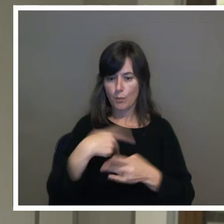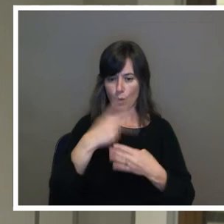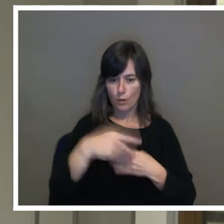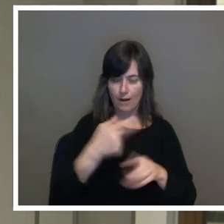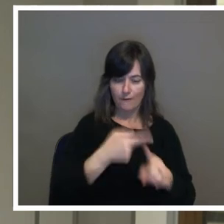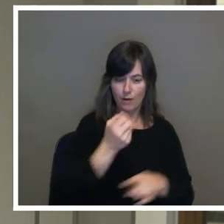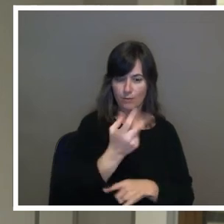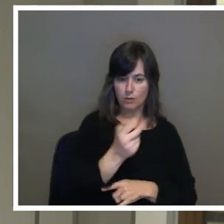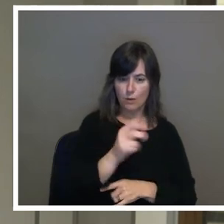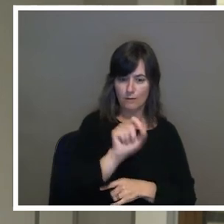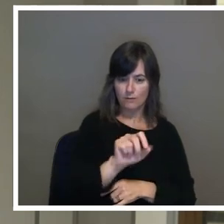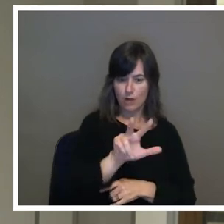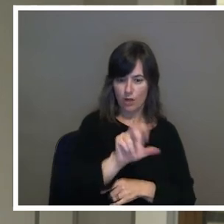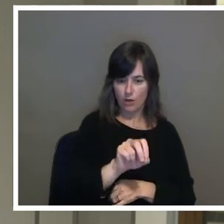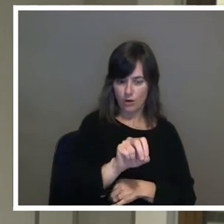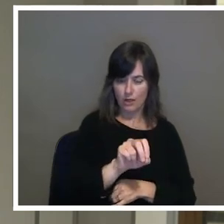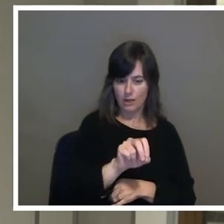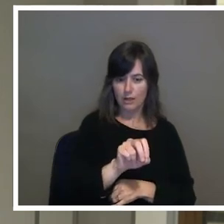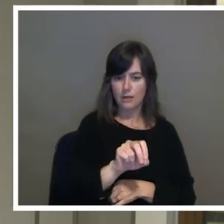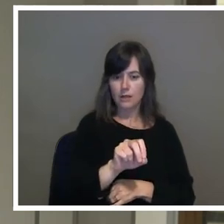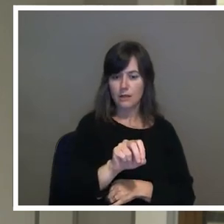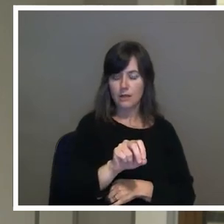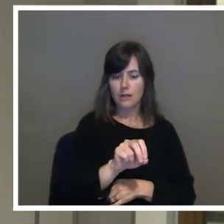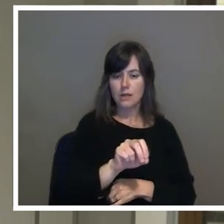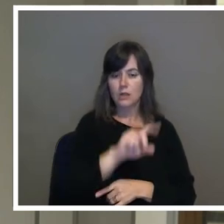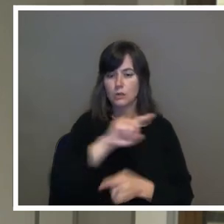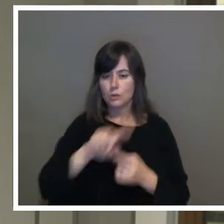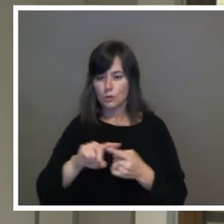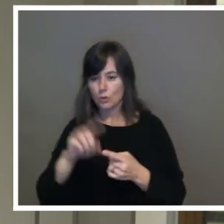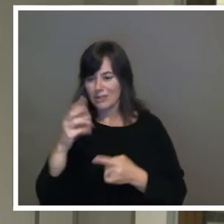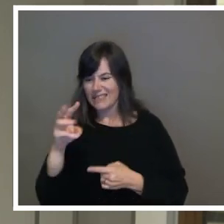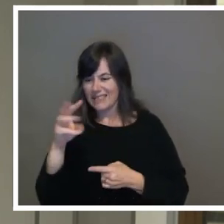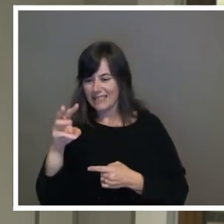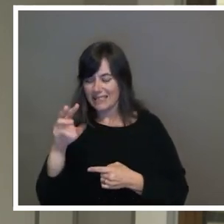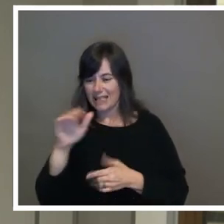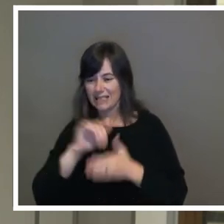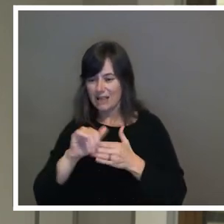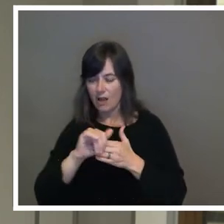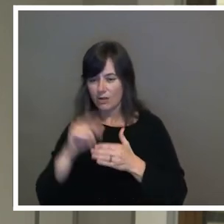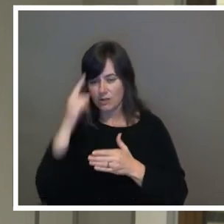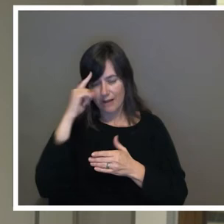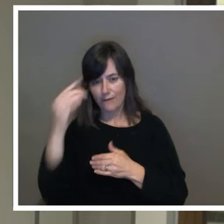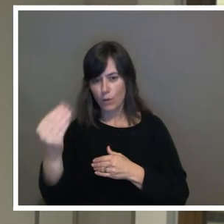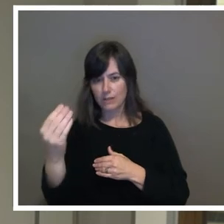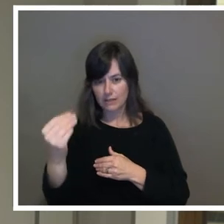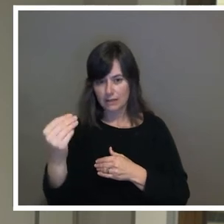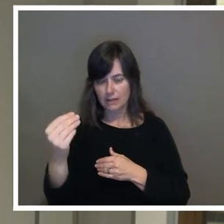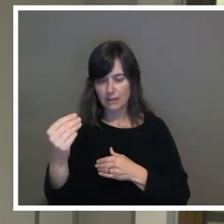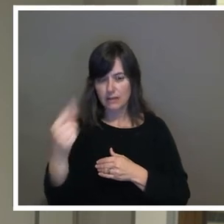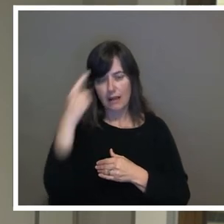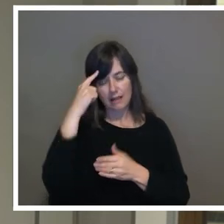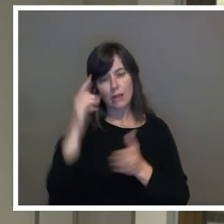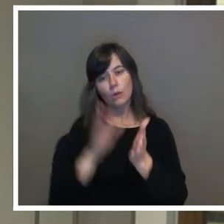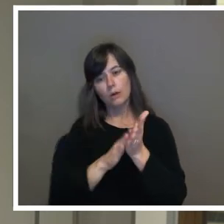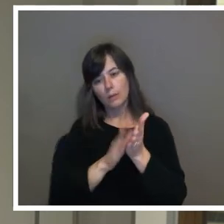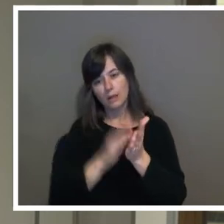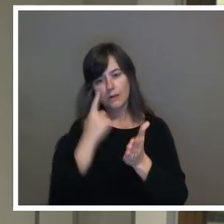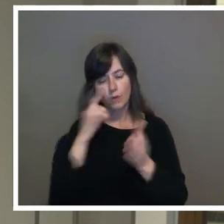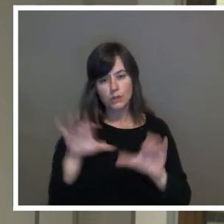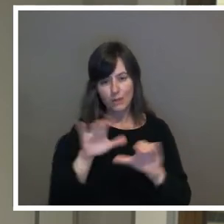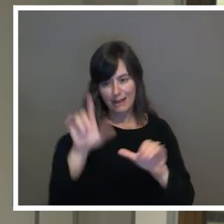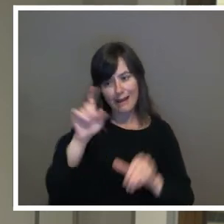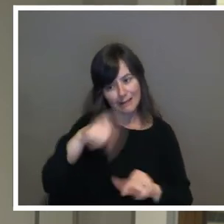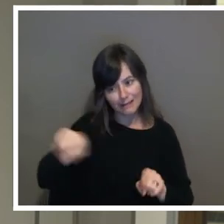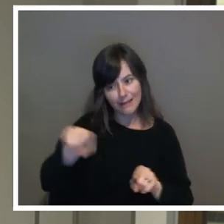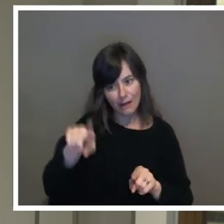to $16.14. I think you'd be commended for doing that because they need all the help they can get.